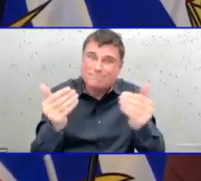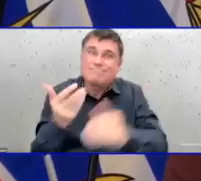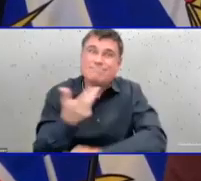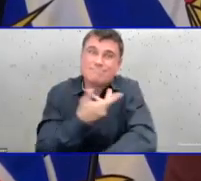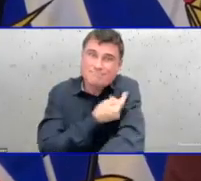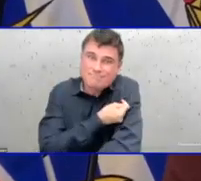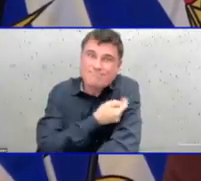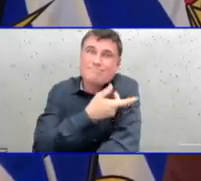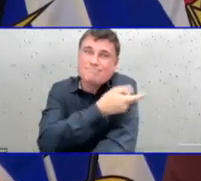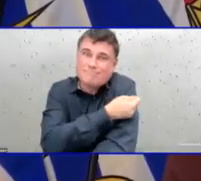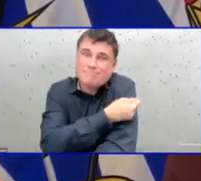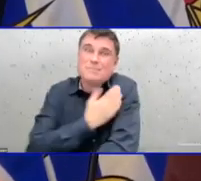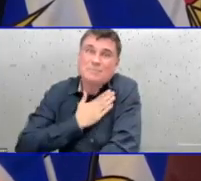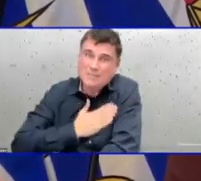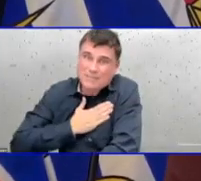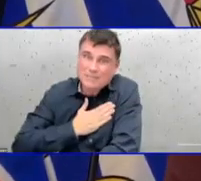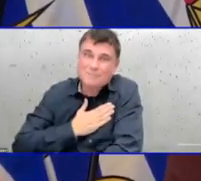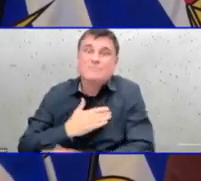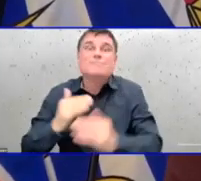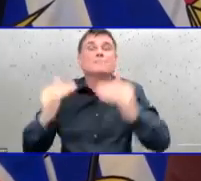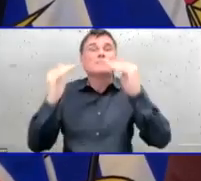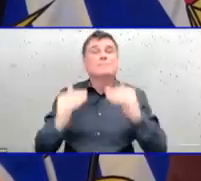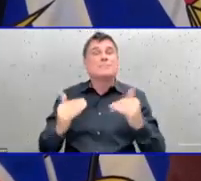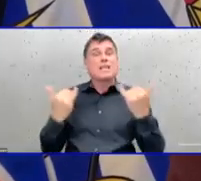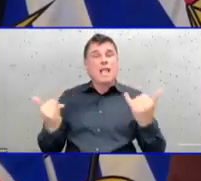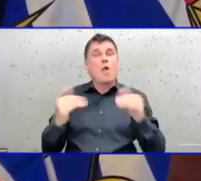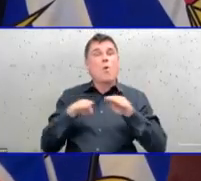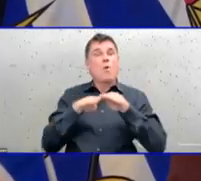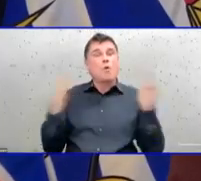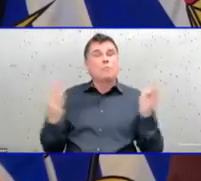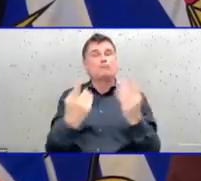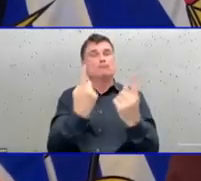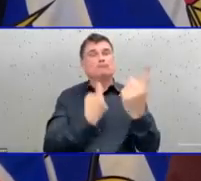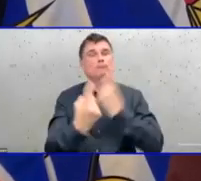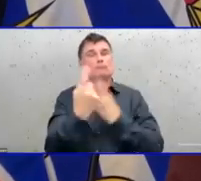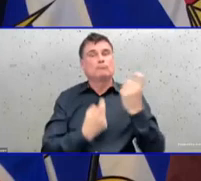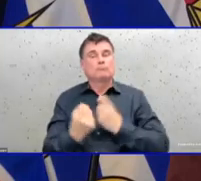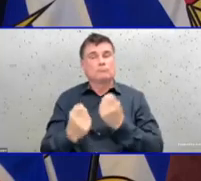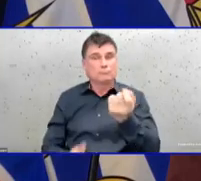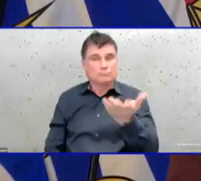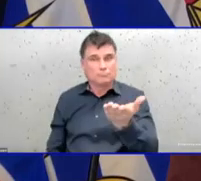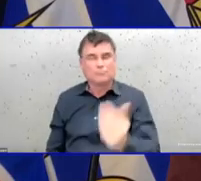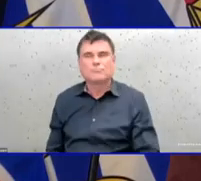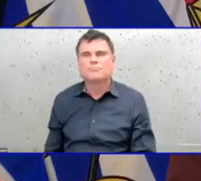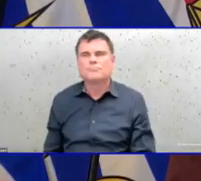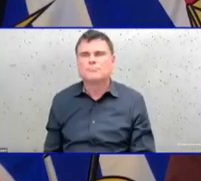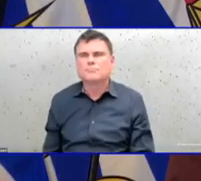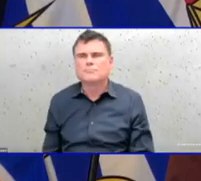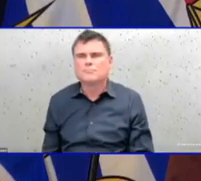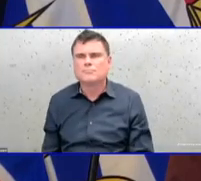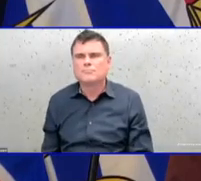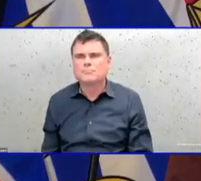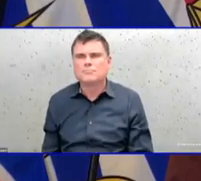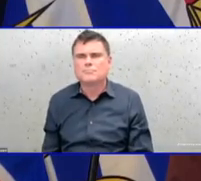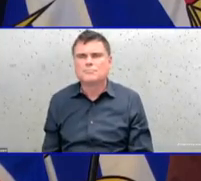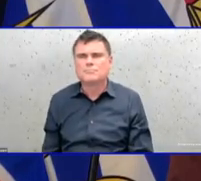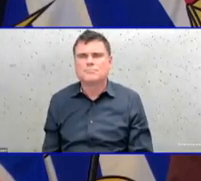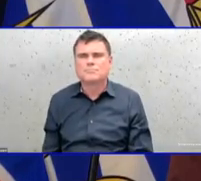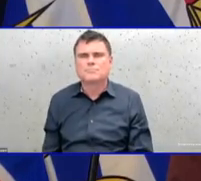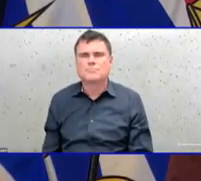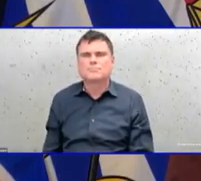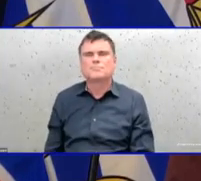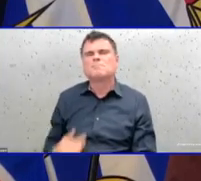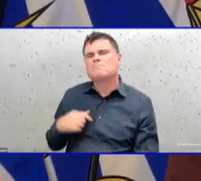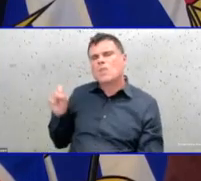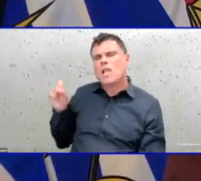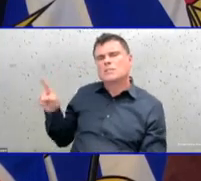question today goes to Richard Zussman, Global News. Richard, please go ahead. Dr. Henry, what I'm struggling to get my head around is